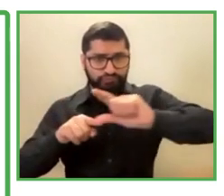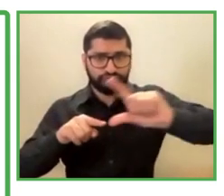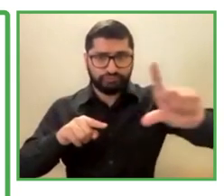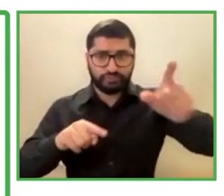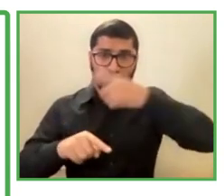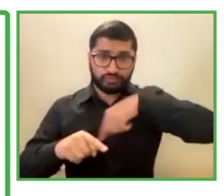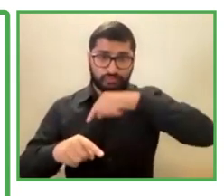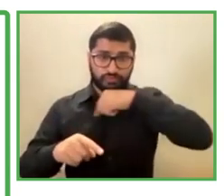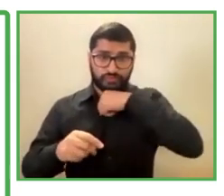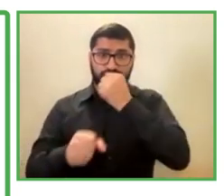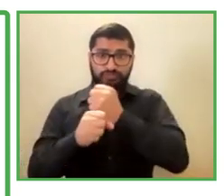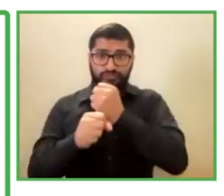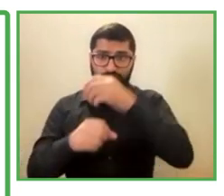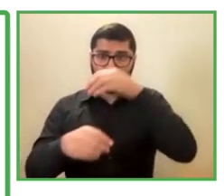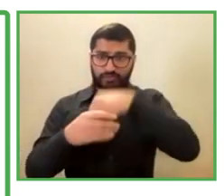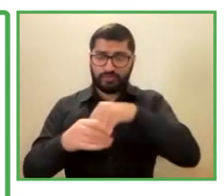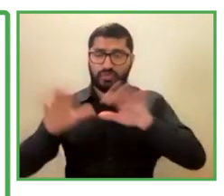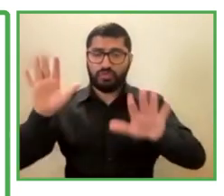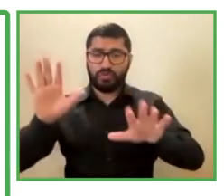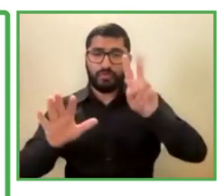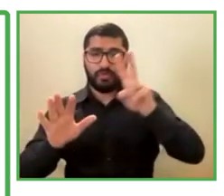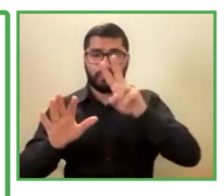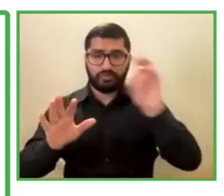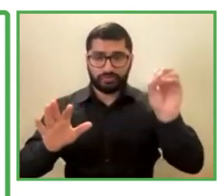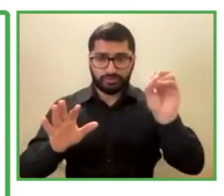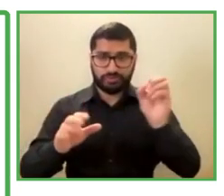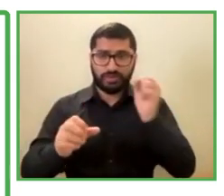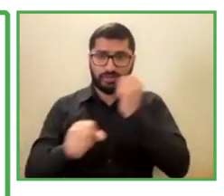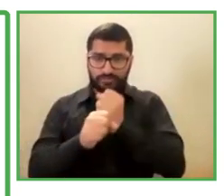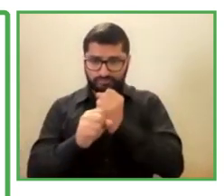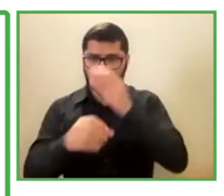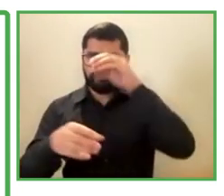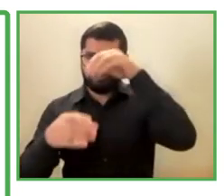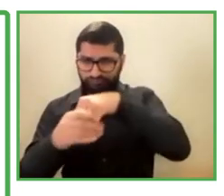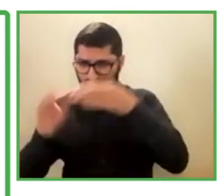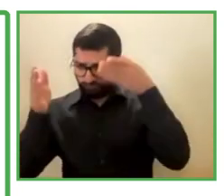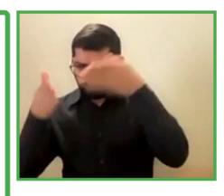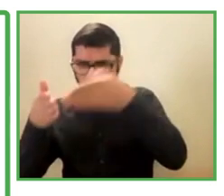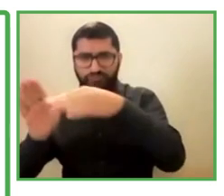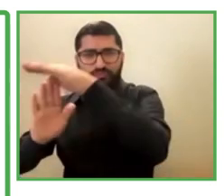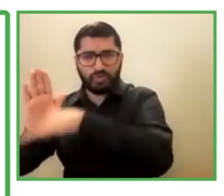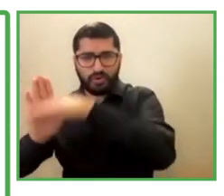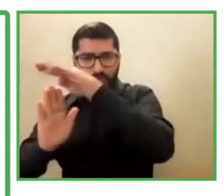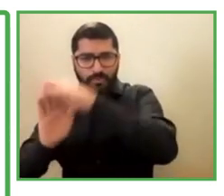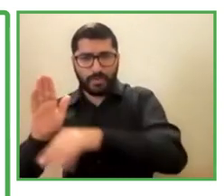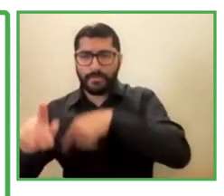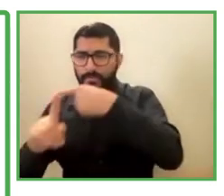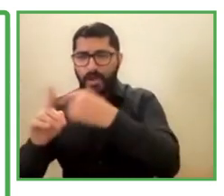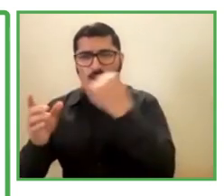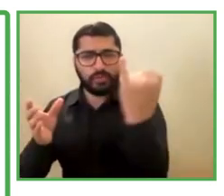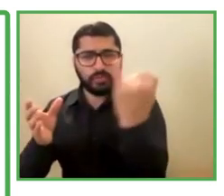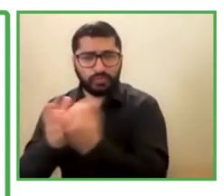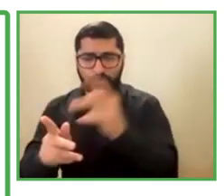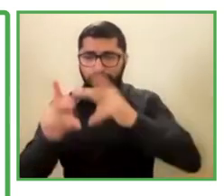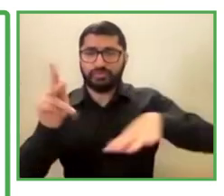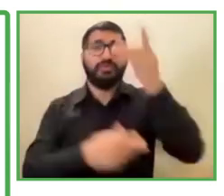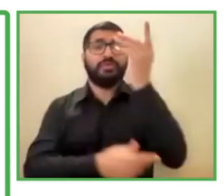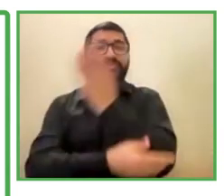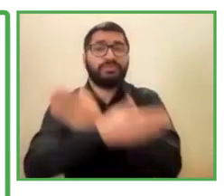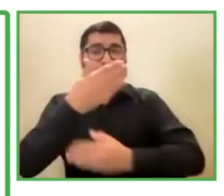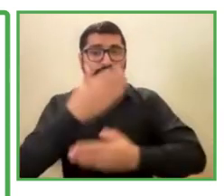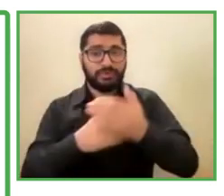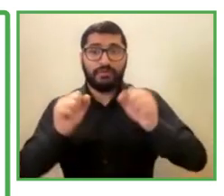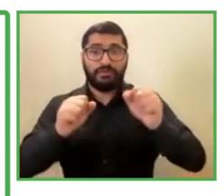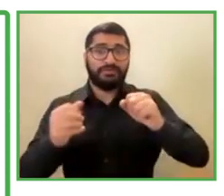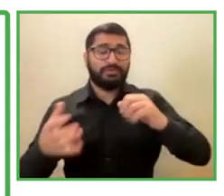-13, we started with this program called mass inclusion to incorporate people with disabilities. We had many